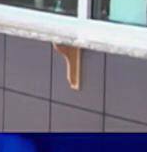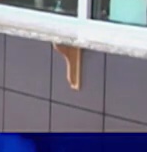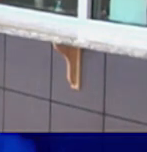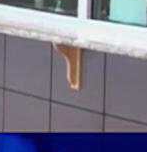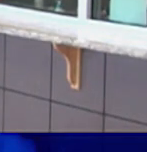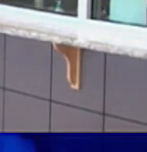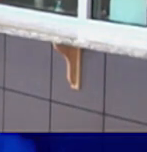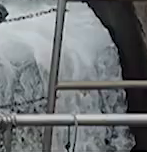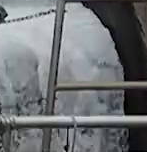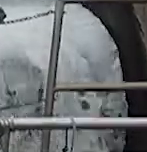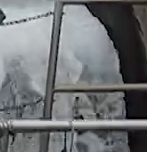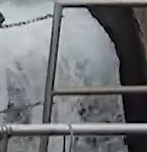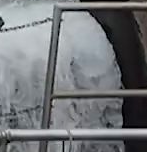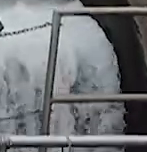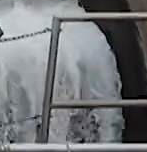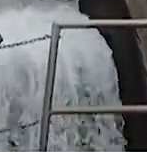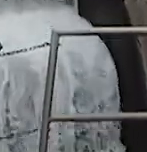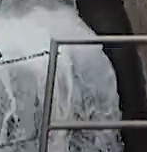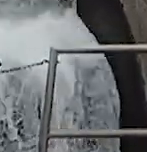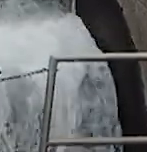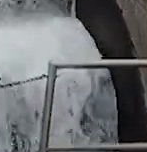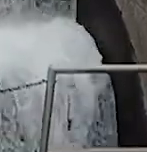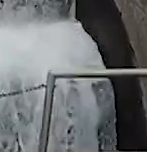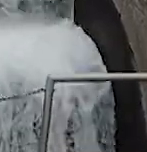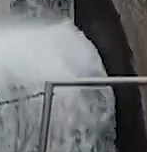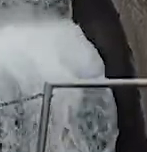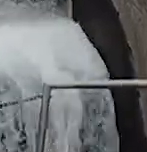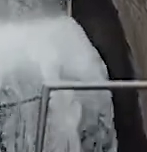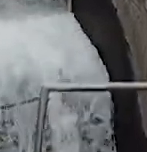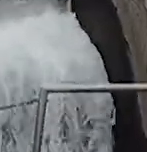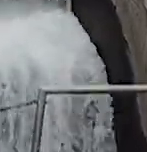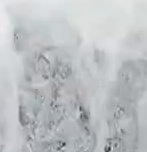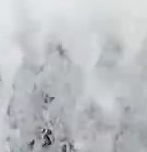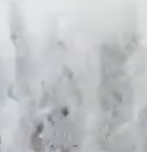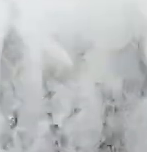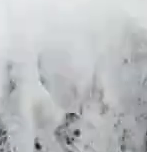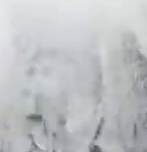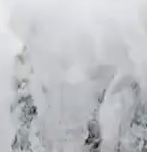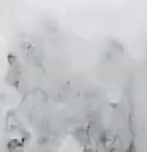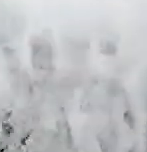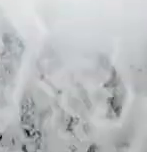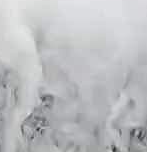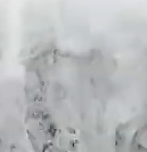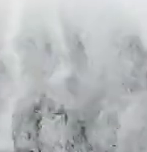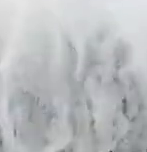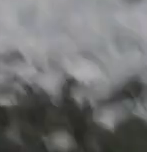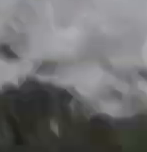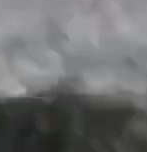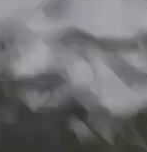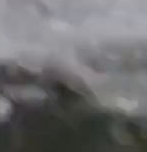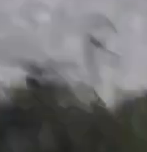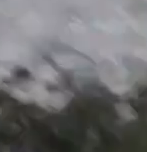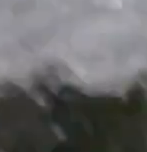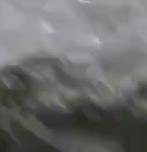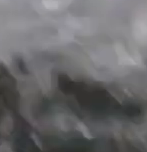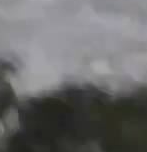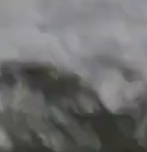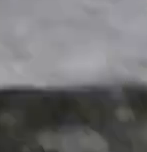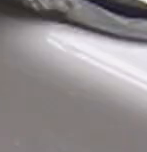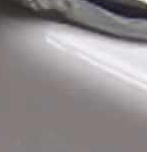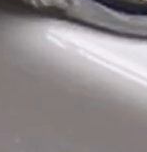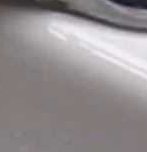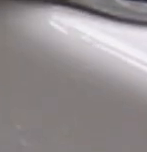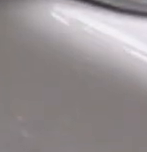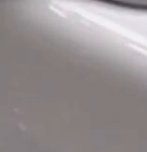system, as well as the sewer system. There's absolutely no impact to any of our core businesses, producing safe drinking